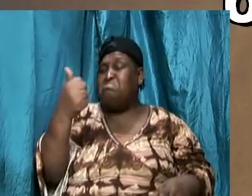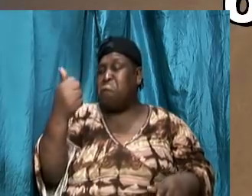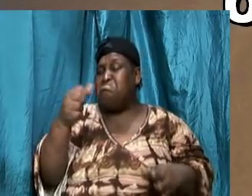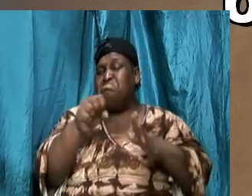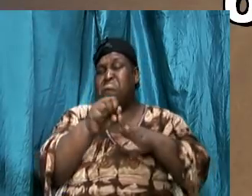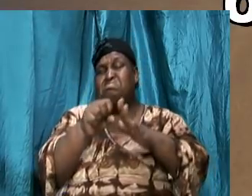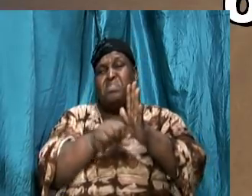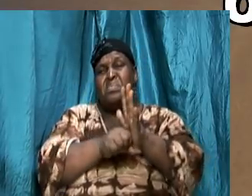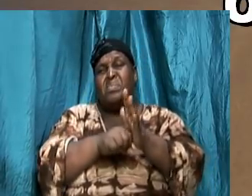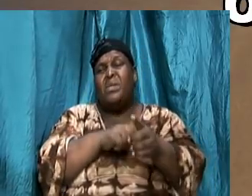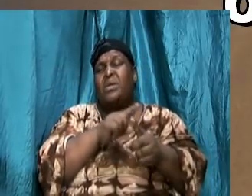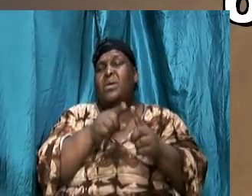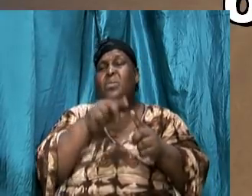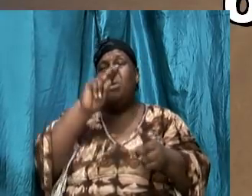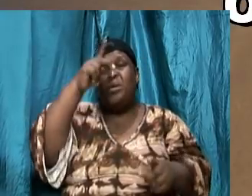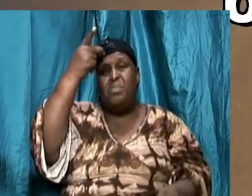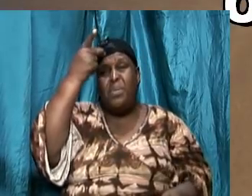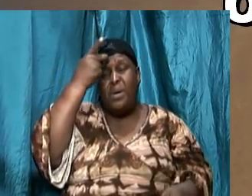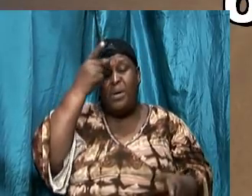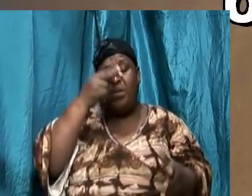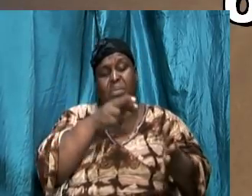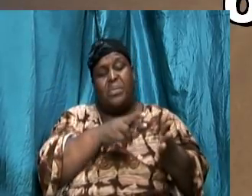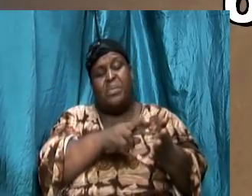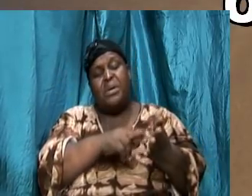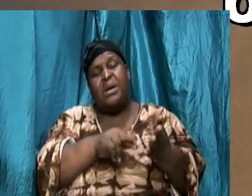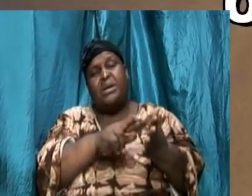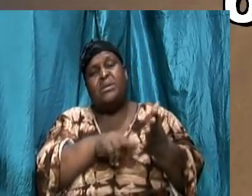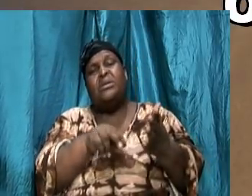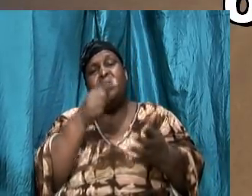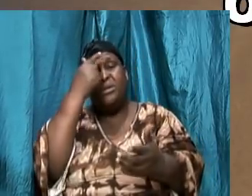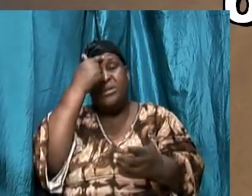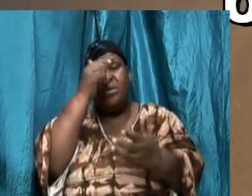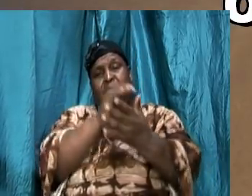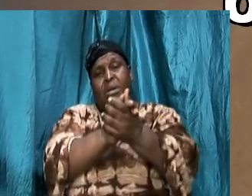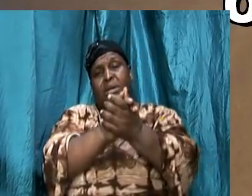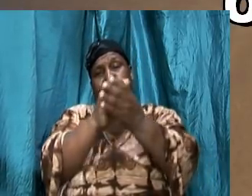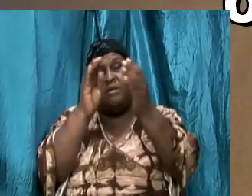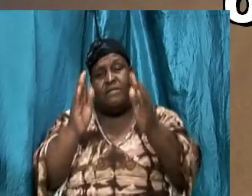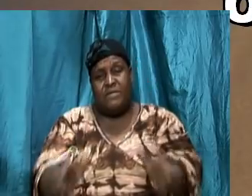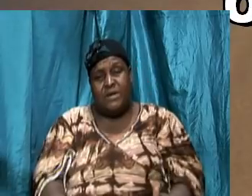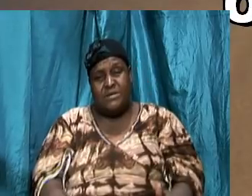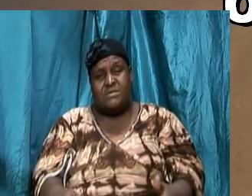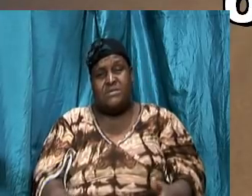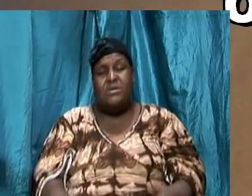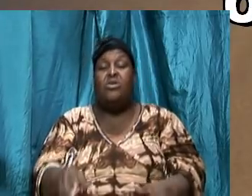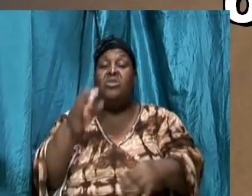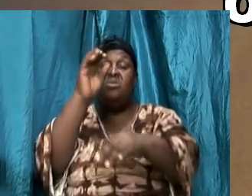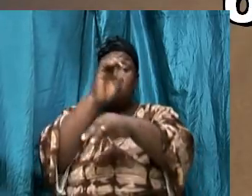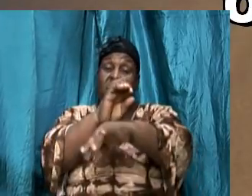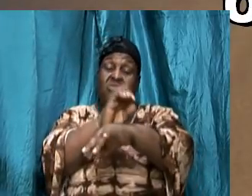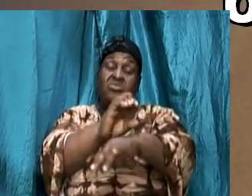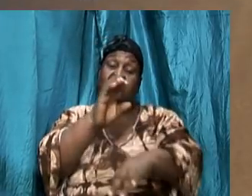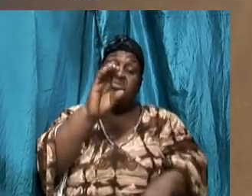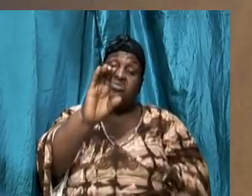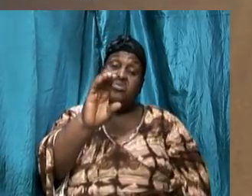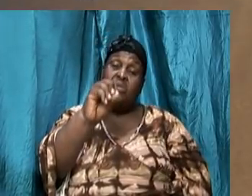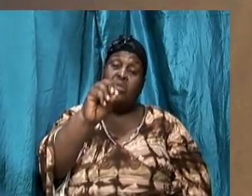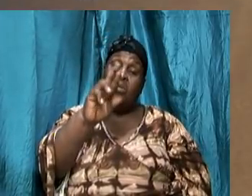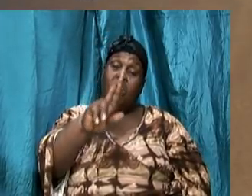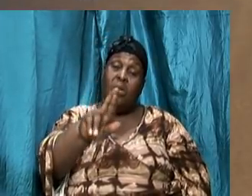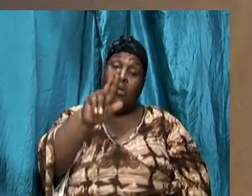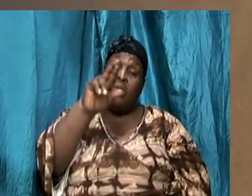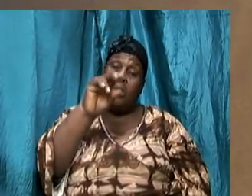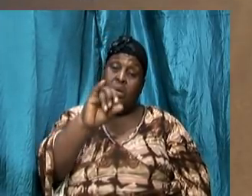Paul, in writing again to believers, at the church at Corinth, in 2 Corinthians 2